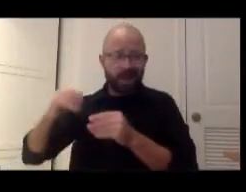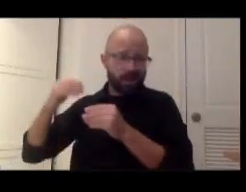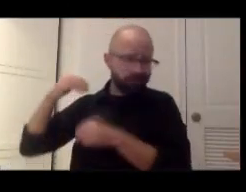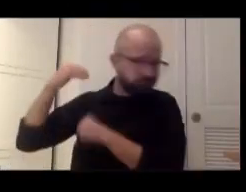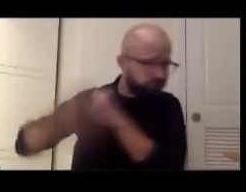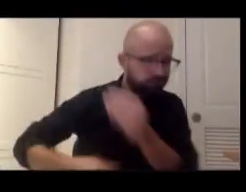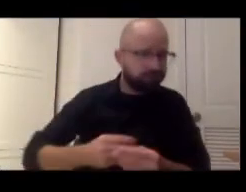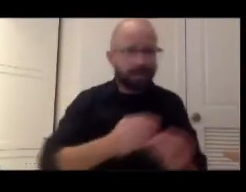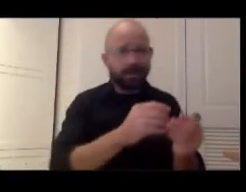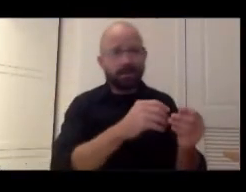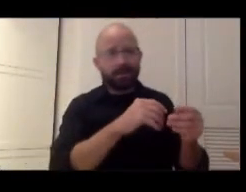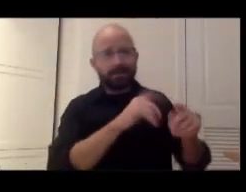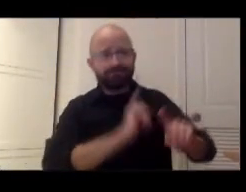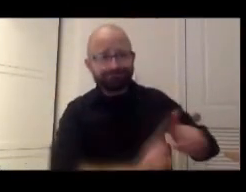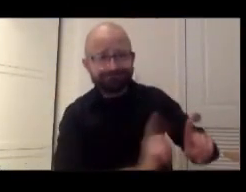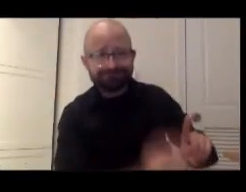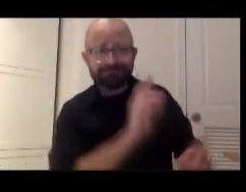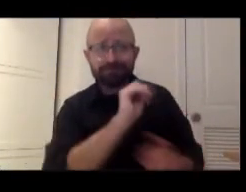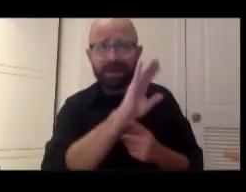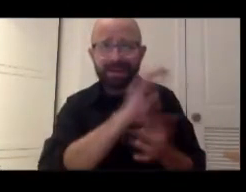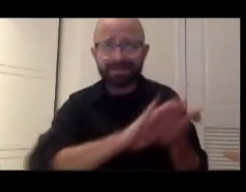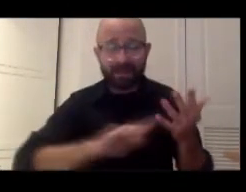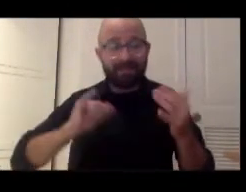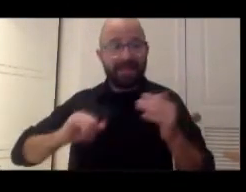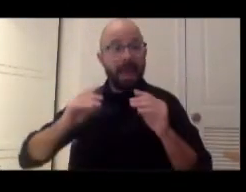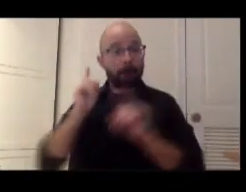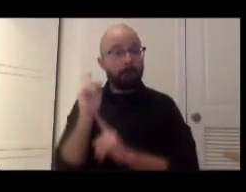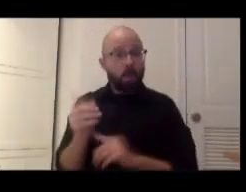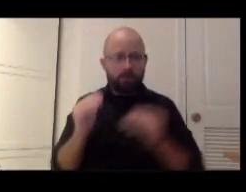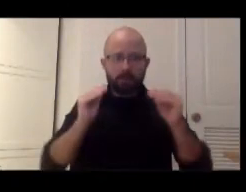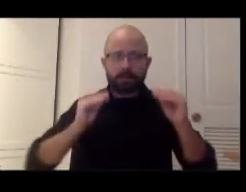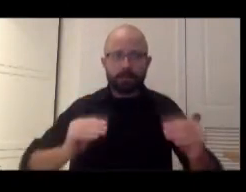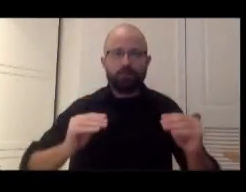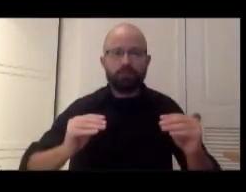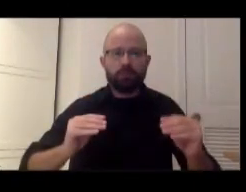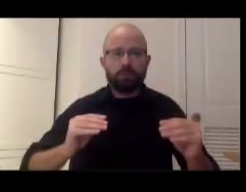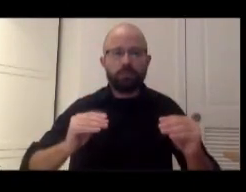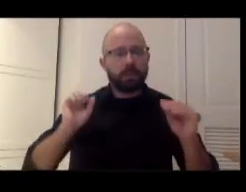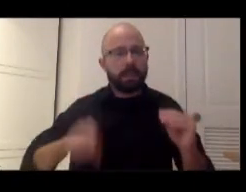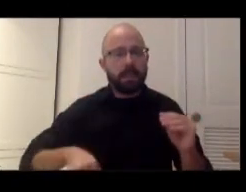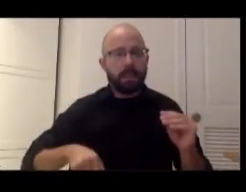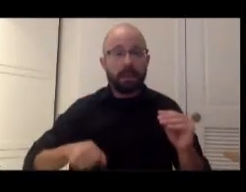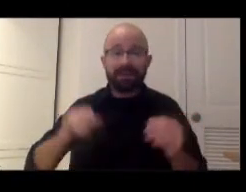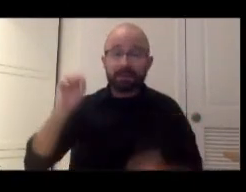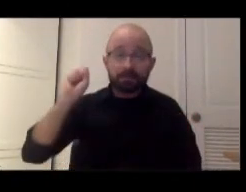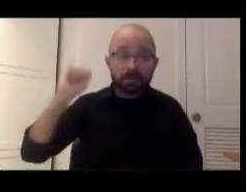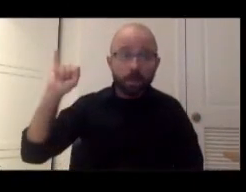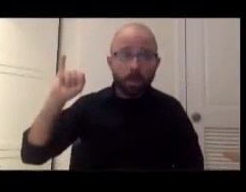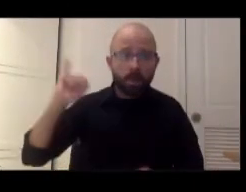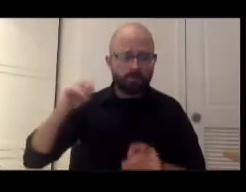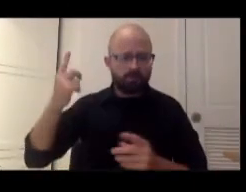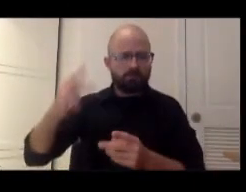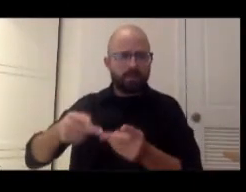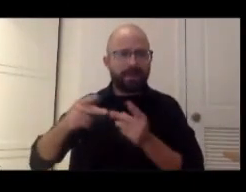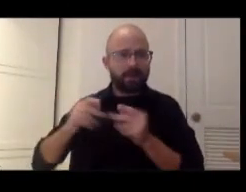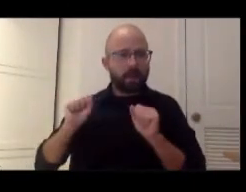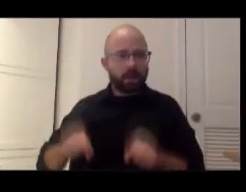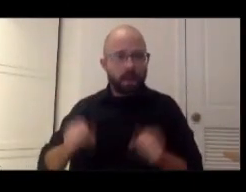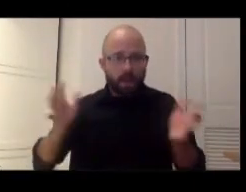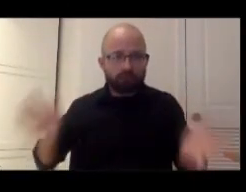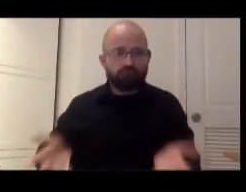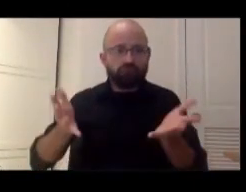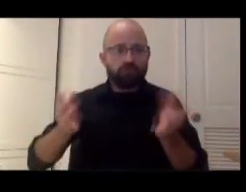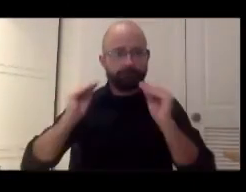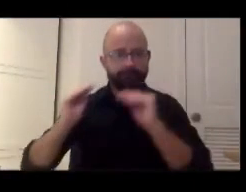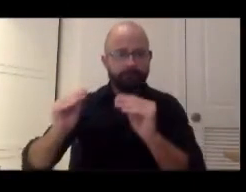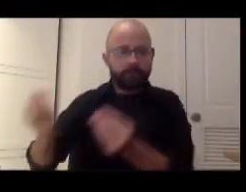the kind of conversation that I think a place like the Smithsonian can foster and facilitate a new way to think about